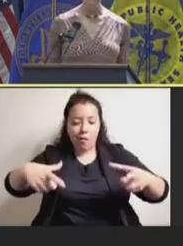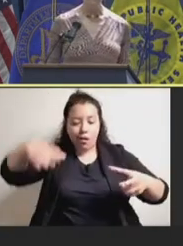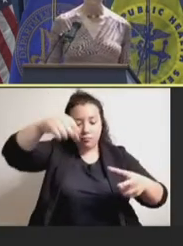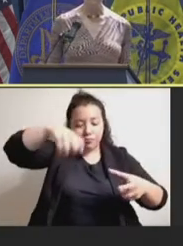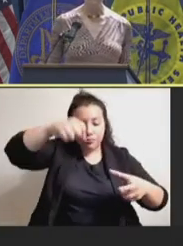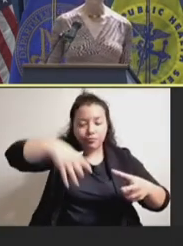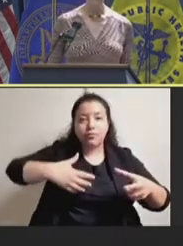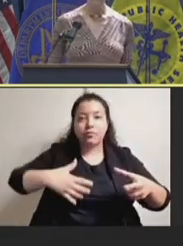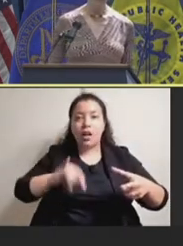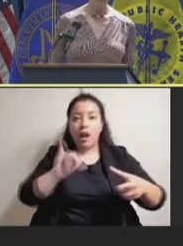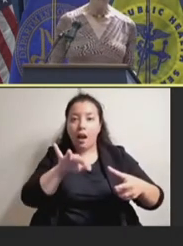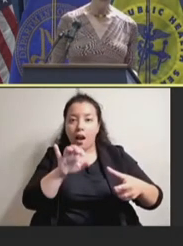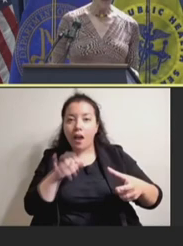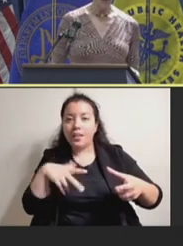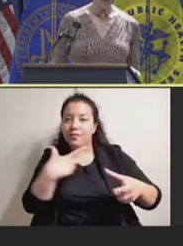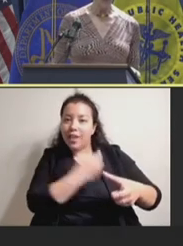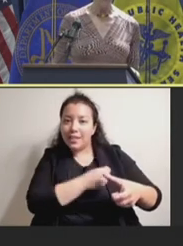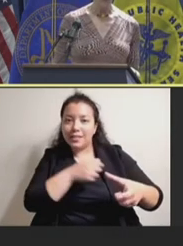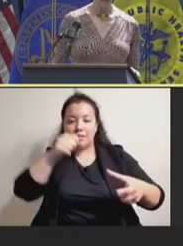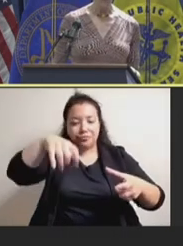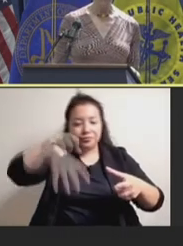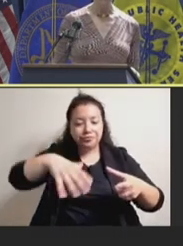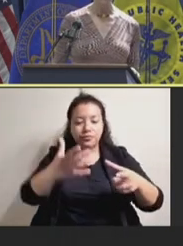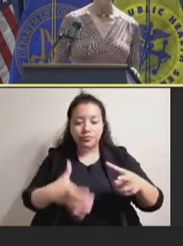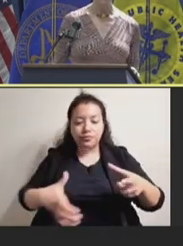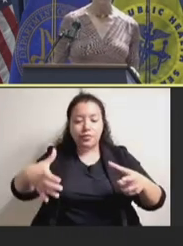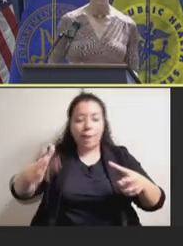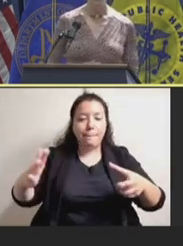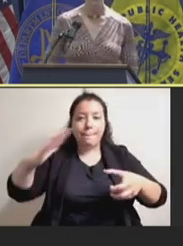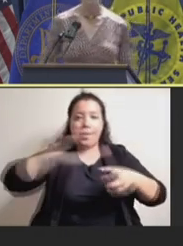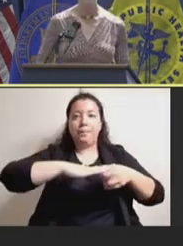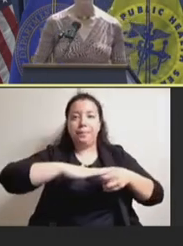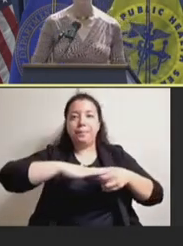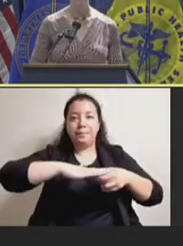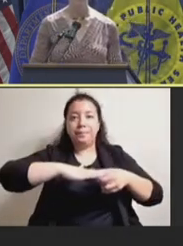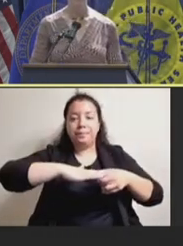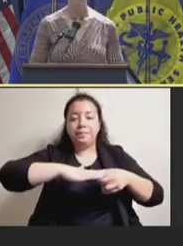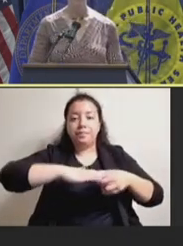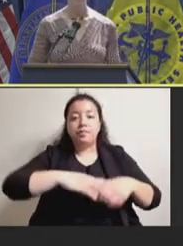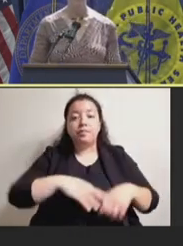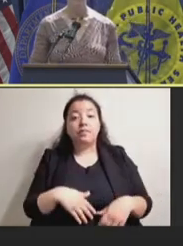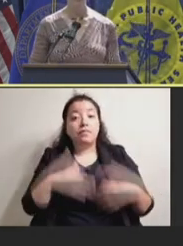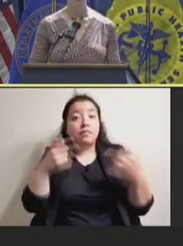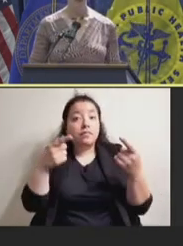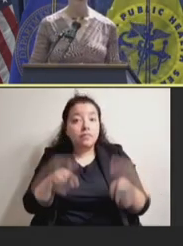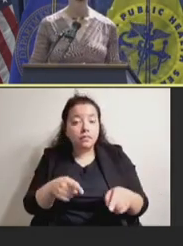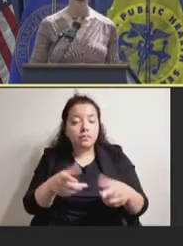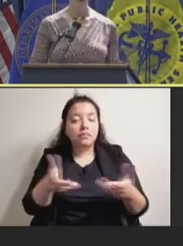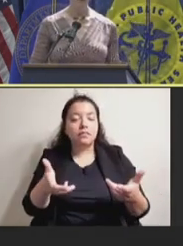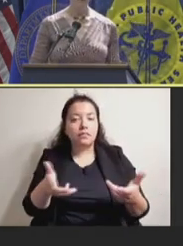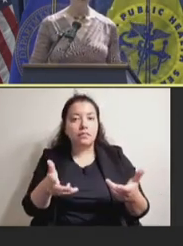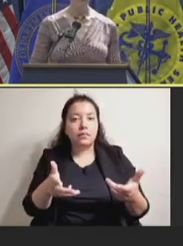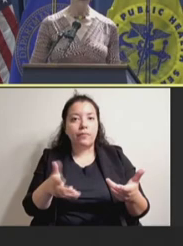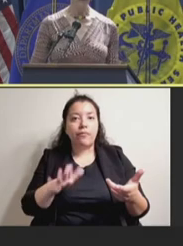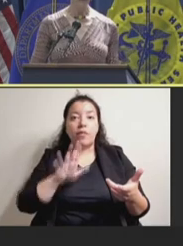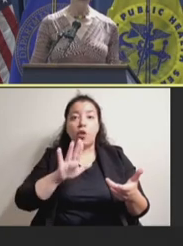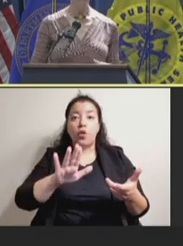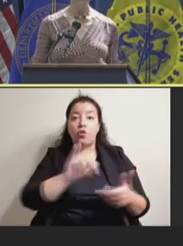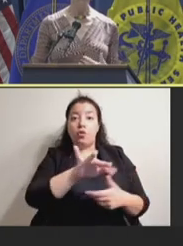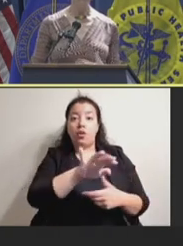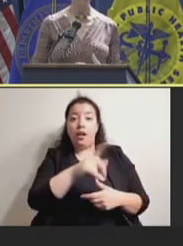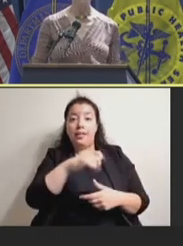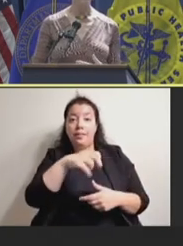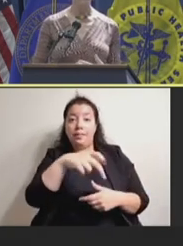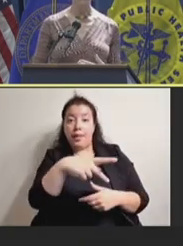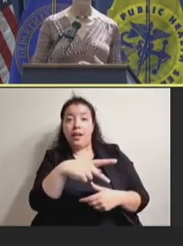vaccines. And what happens, depending on the temperature that you freeze your ice packs and